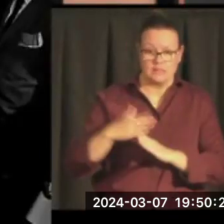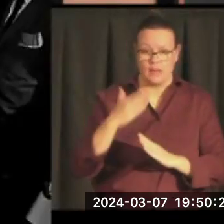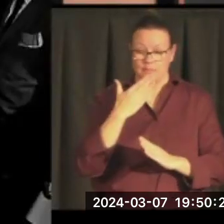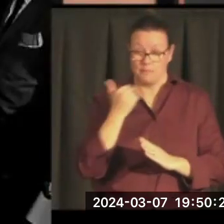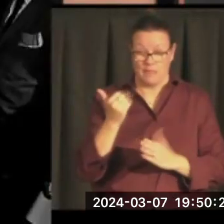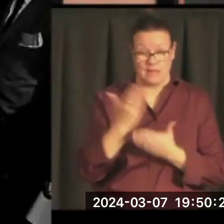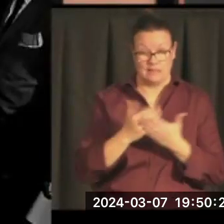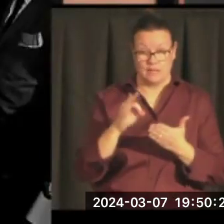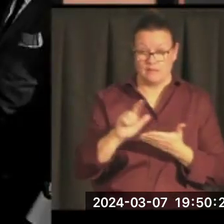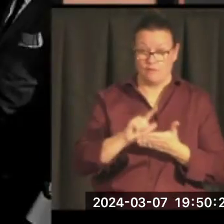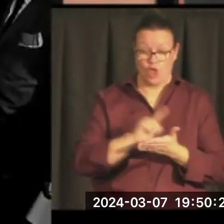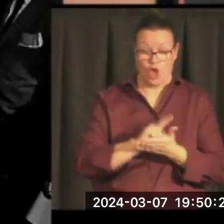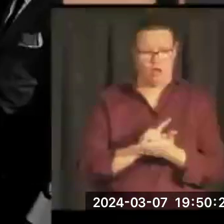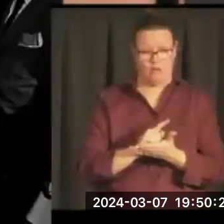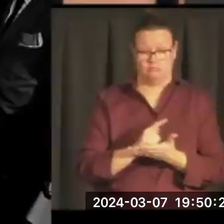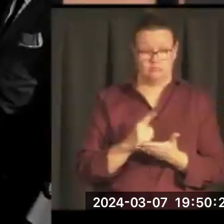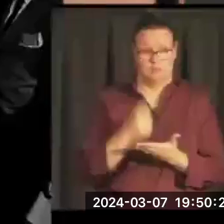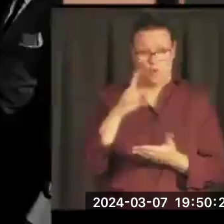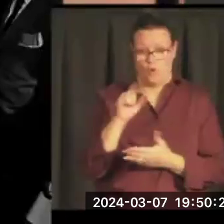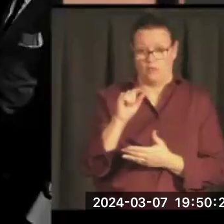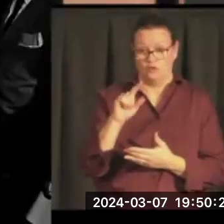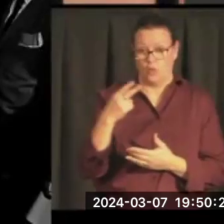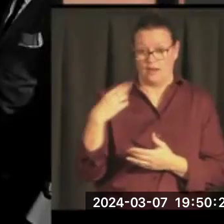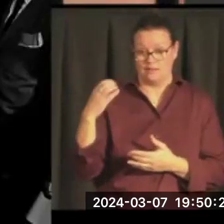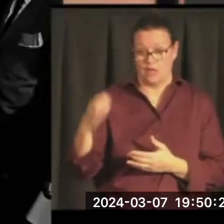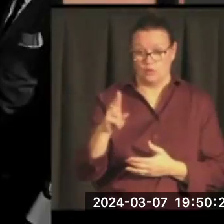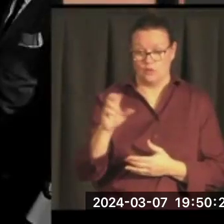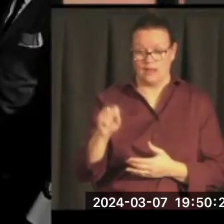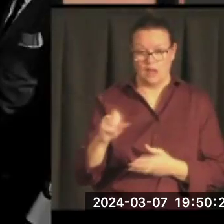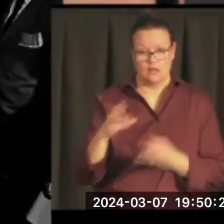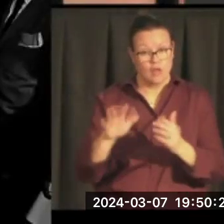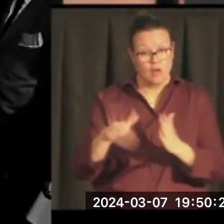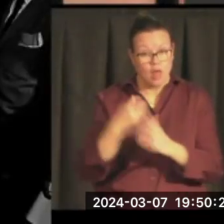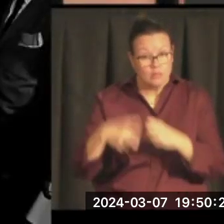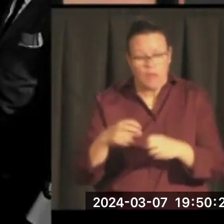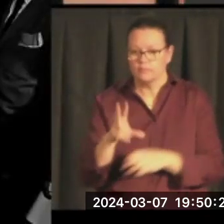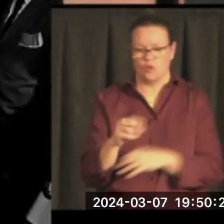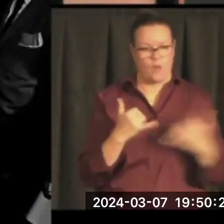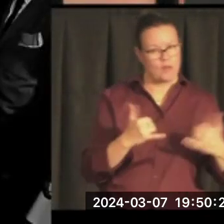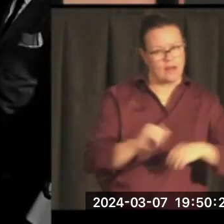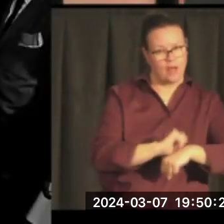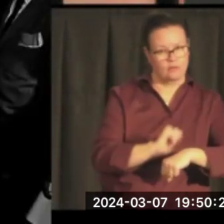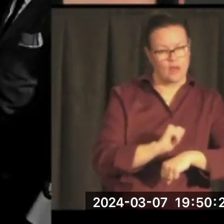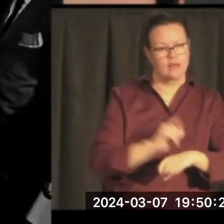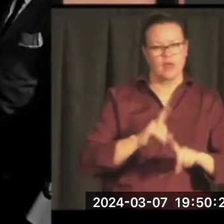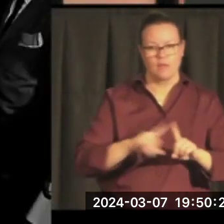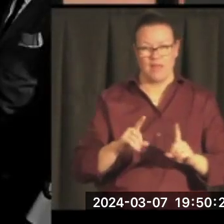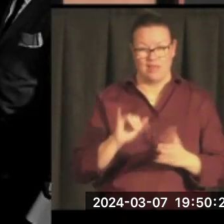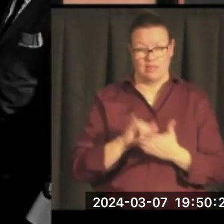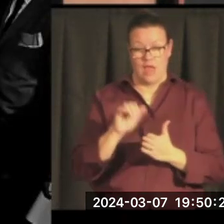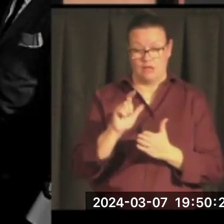20th century in the United States. It hasn't solved all problems. It's still under threat. But it was monumental.